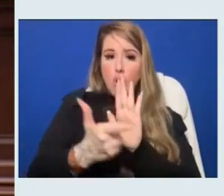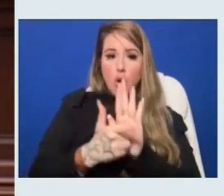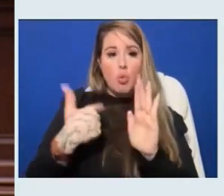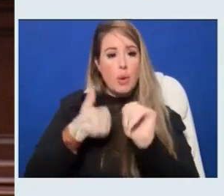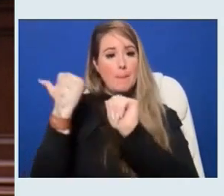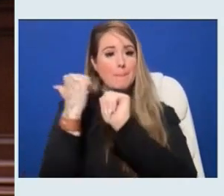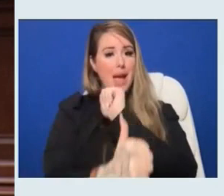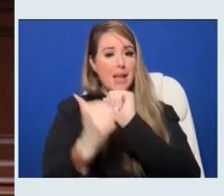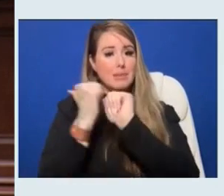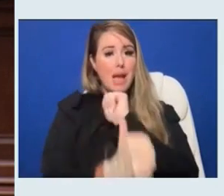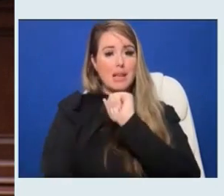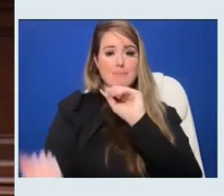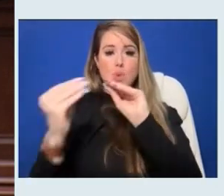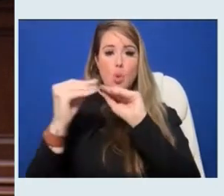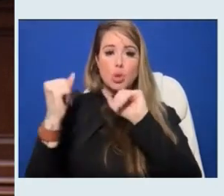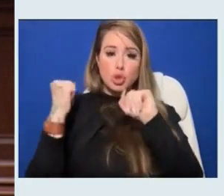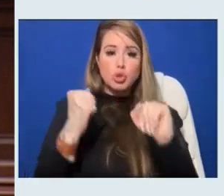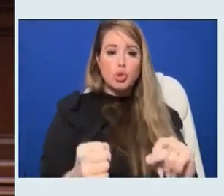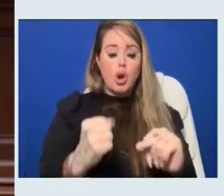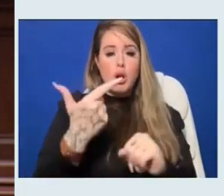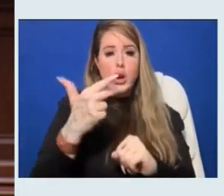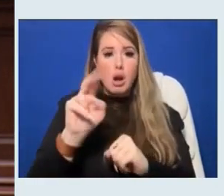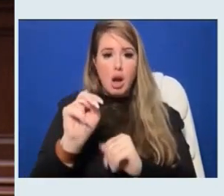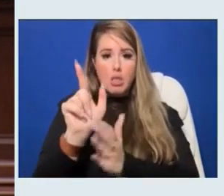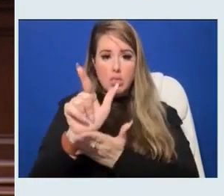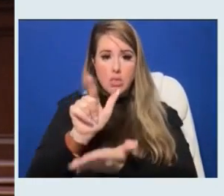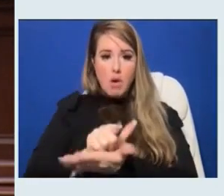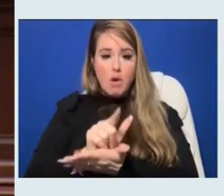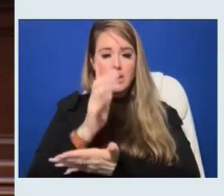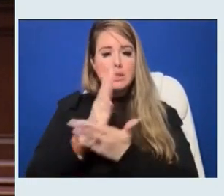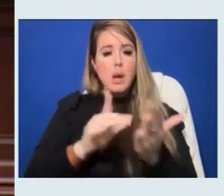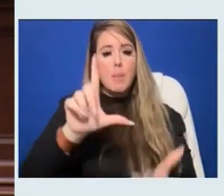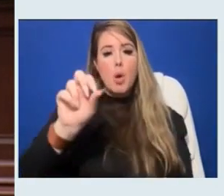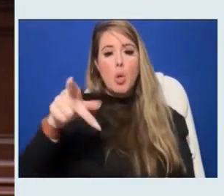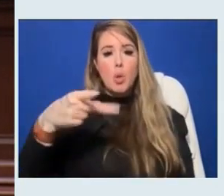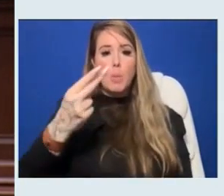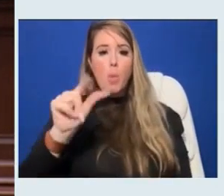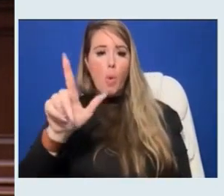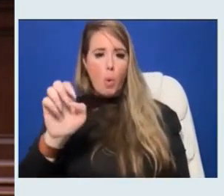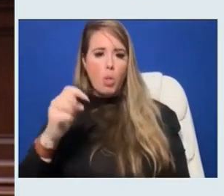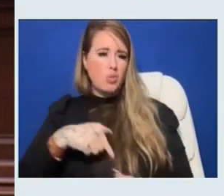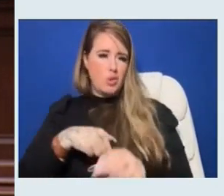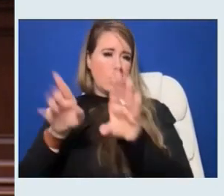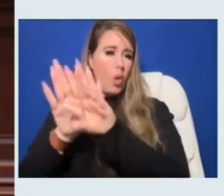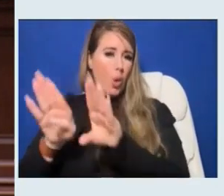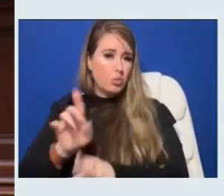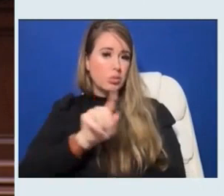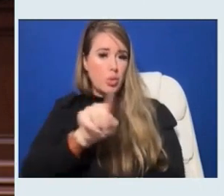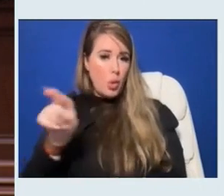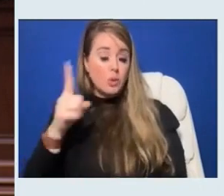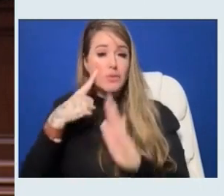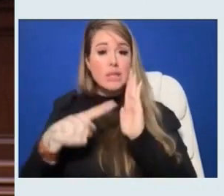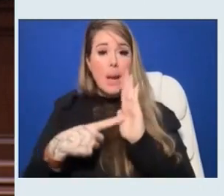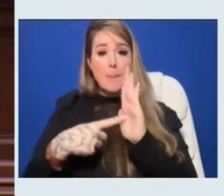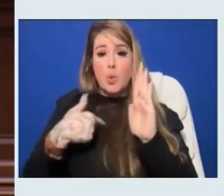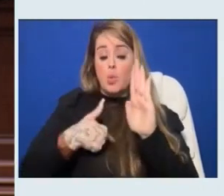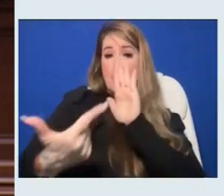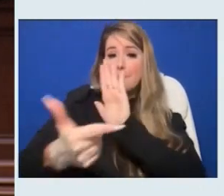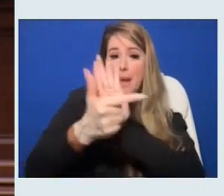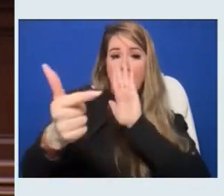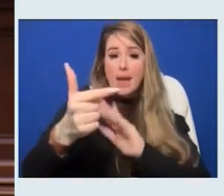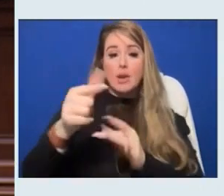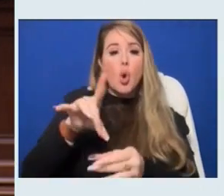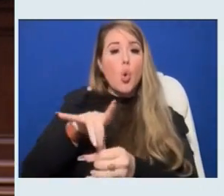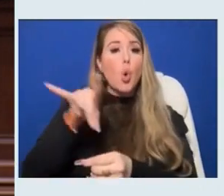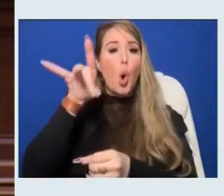stronger ones and closing loopholes, like banning ghost guns. And I want to thank our Attorney General for her work on making sure